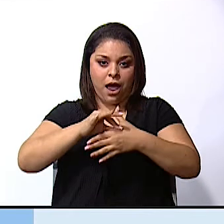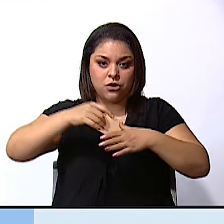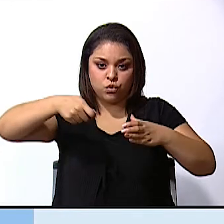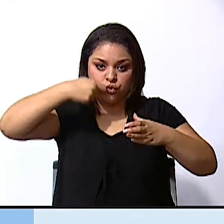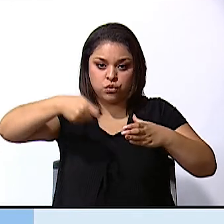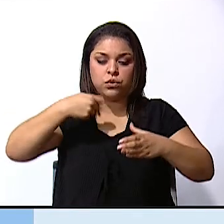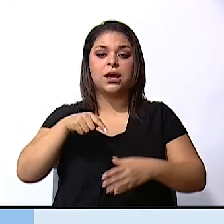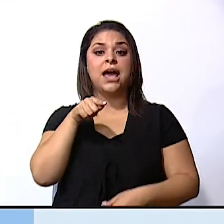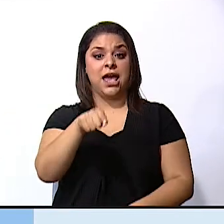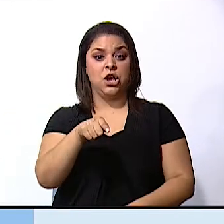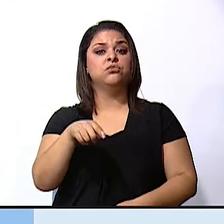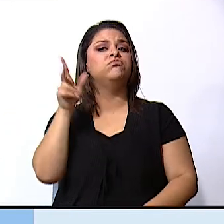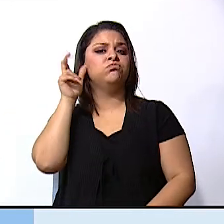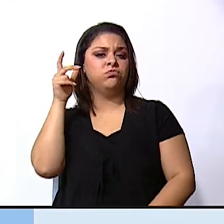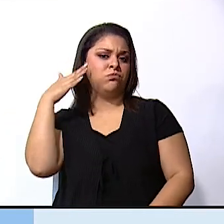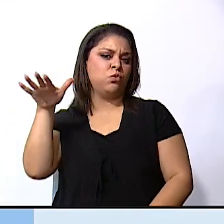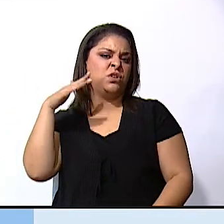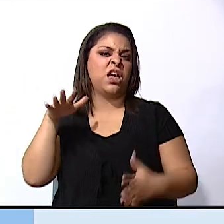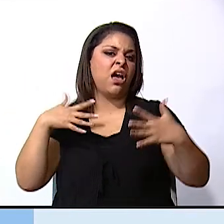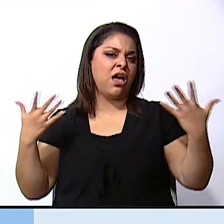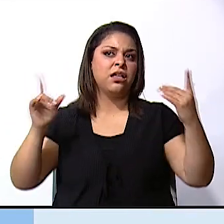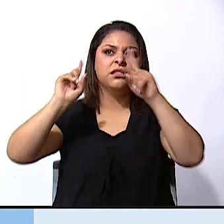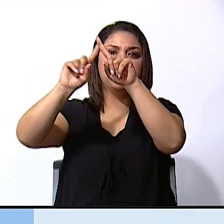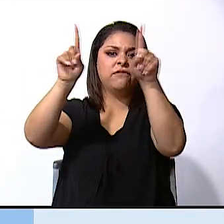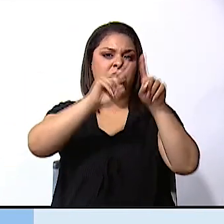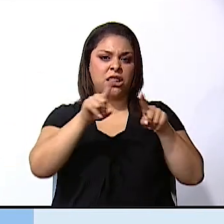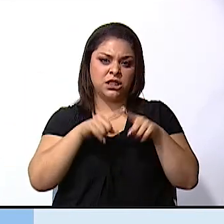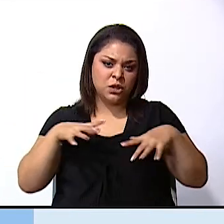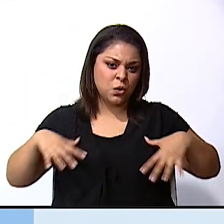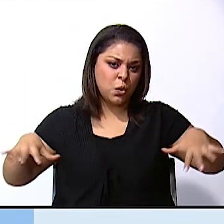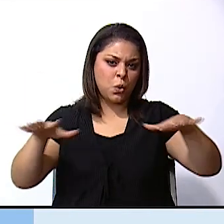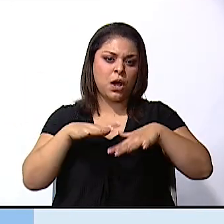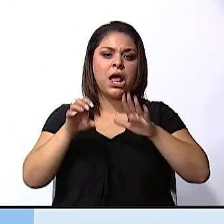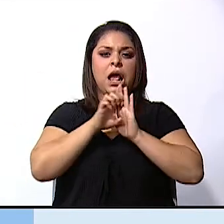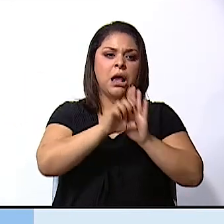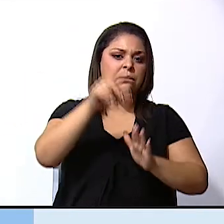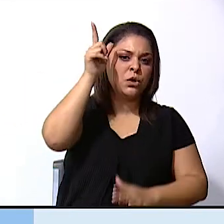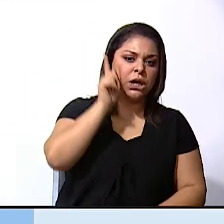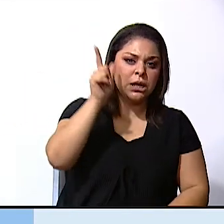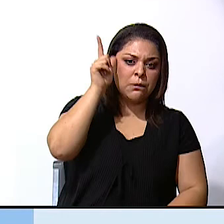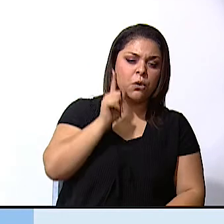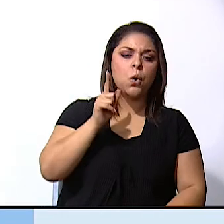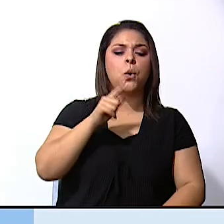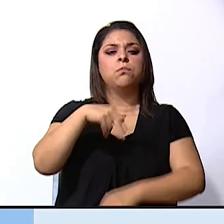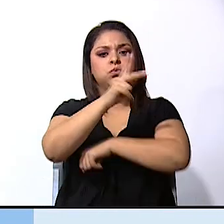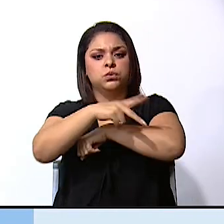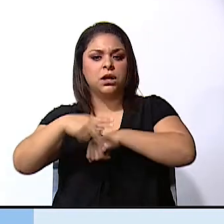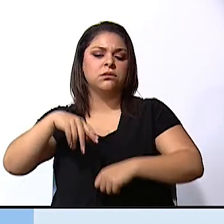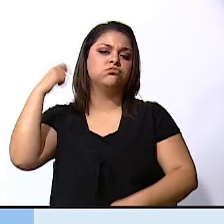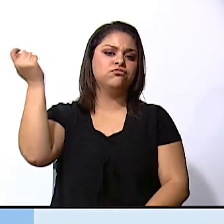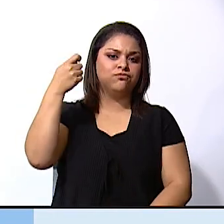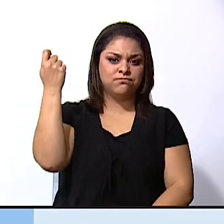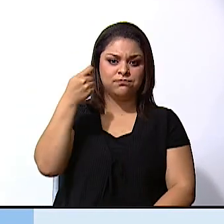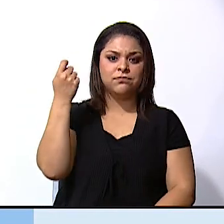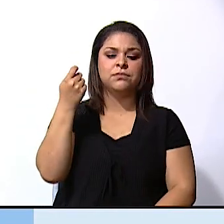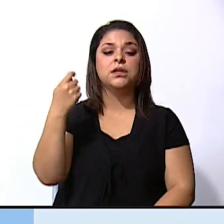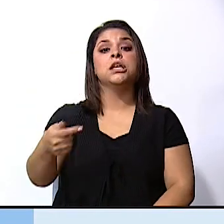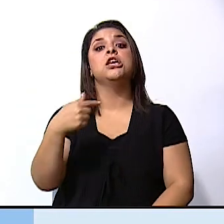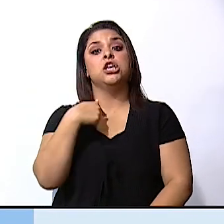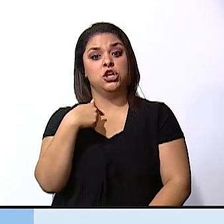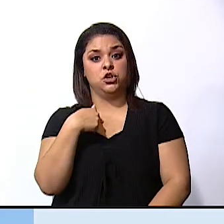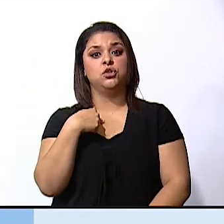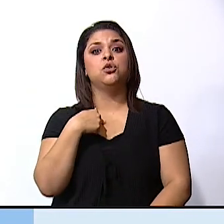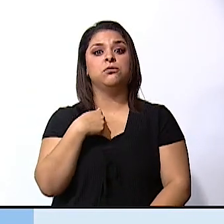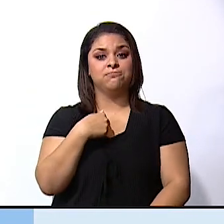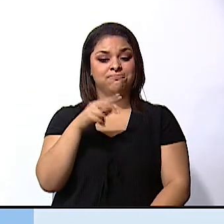listen to some music from different regions like the ones from Limón, Guanacaste, and Punta Arenas. I am looking forward to